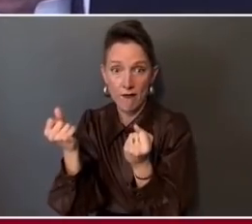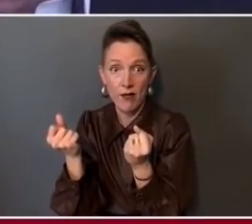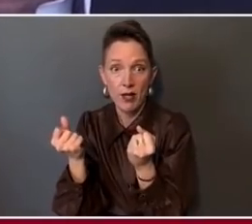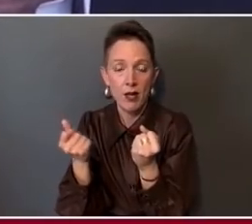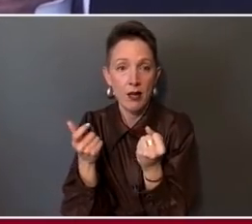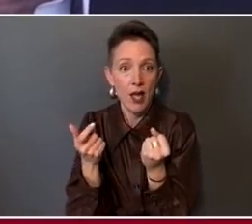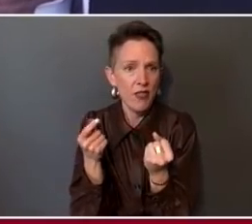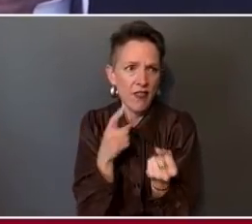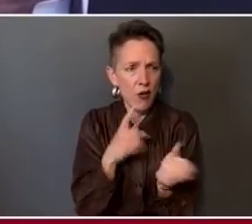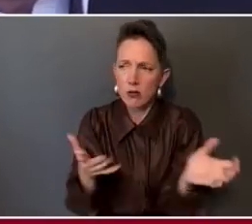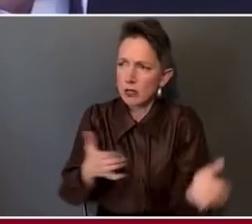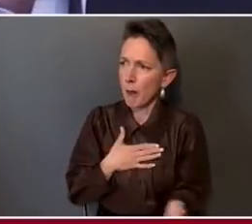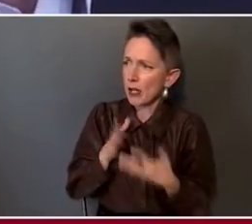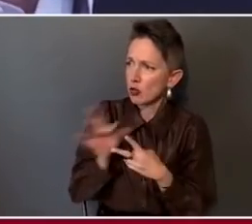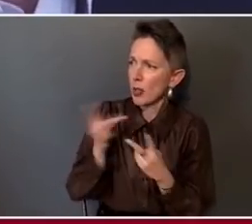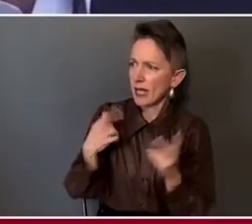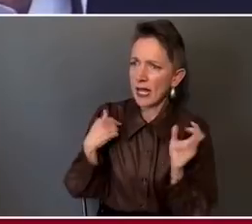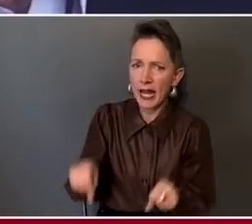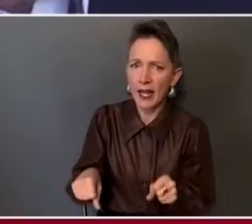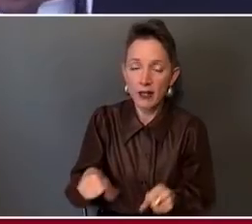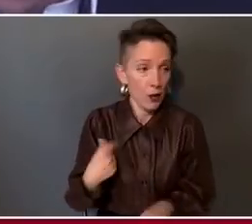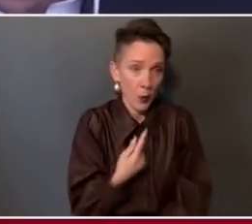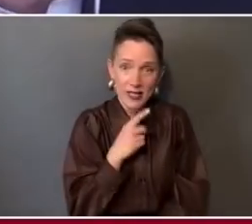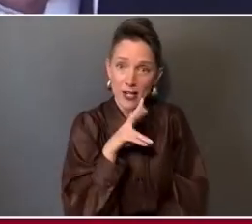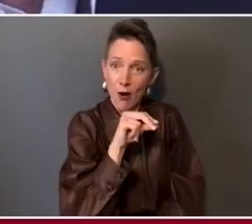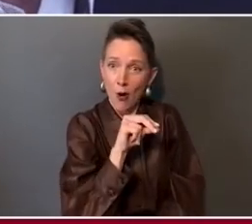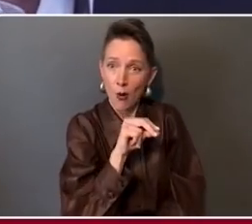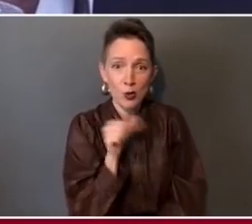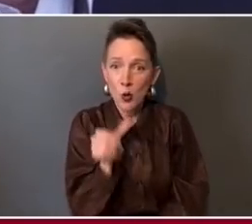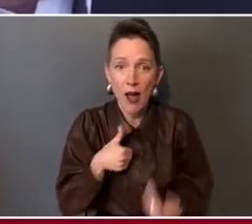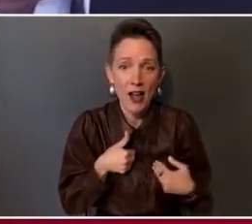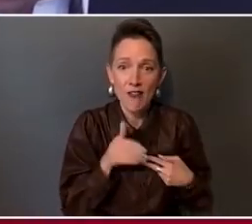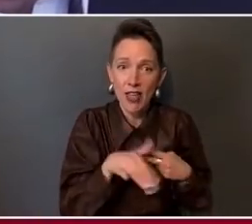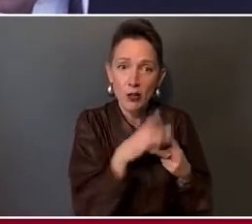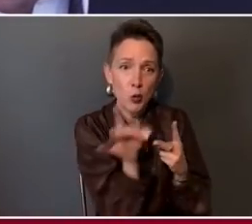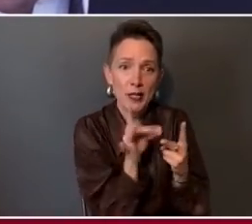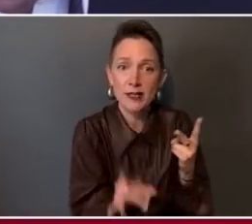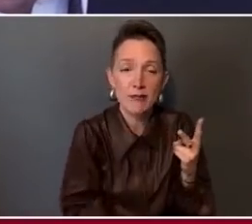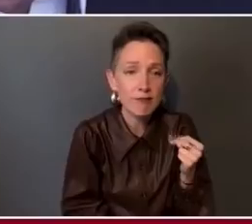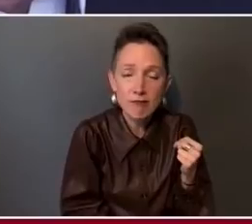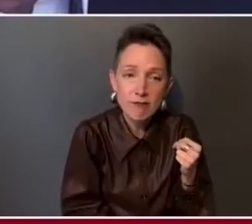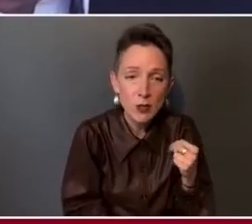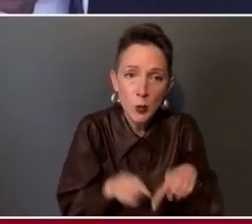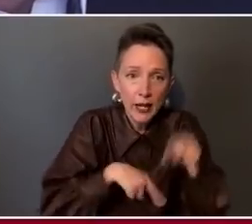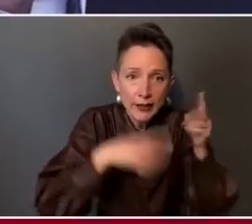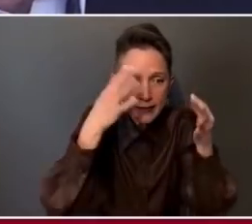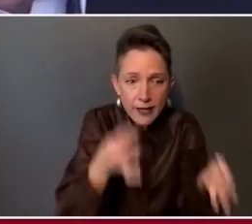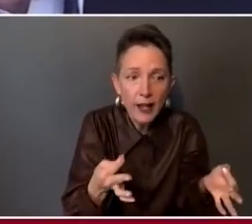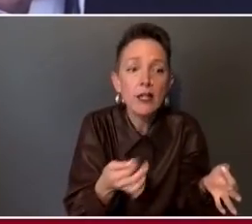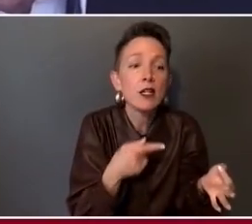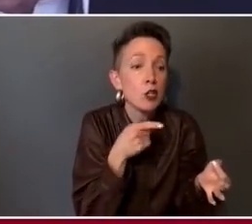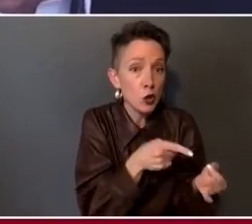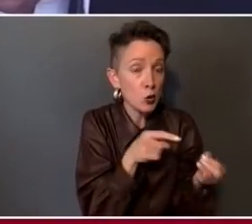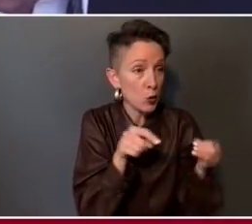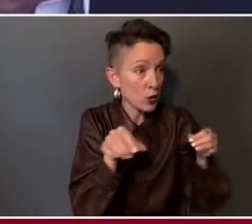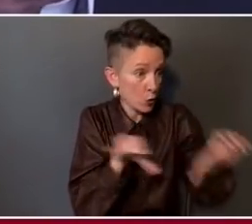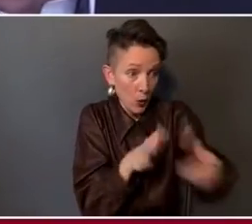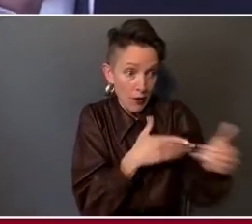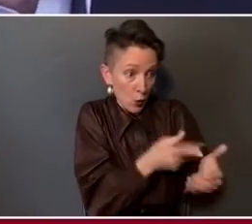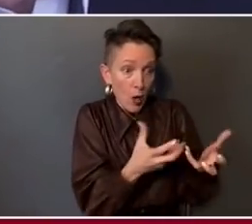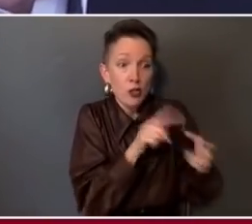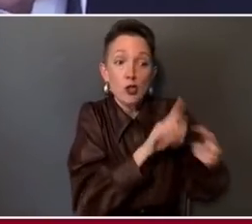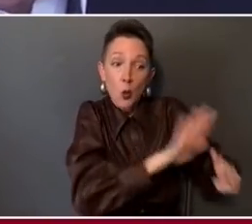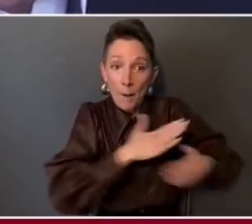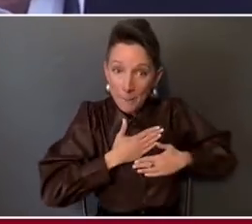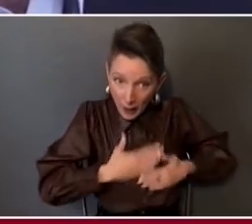it's their choice to do what they want, we say, no, you don't have that choice. That's a choice, basically, you've done whatever you would do to your body, but you're a